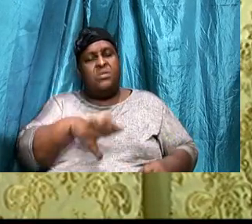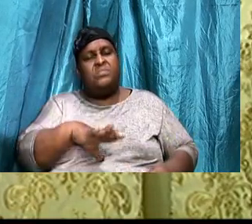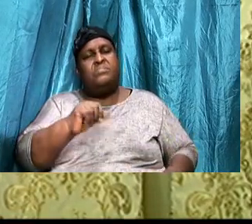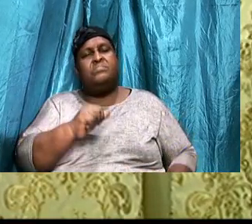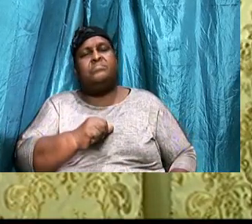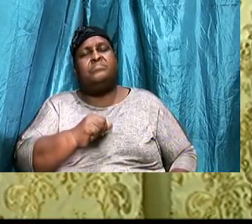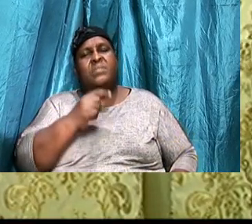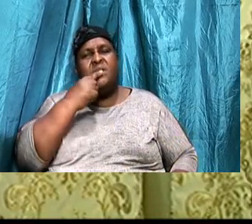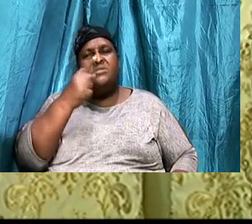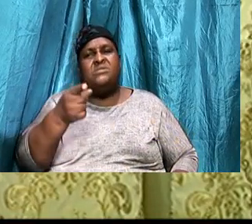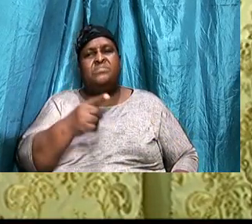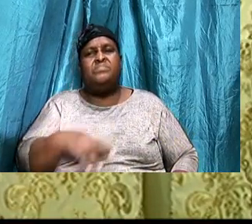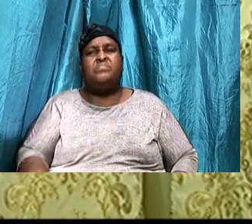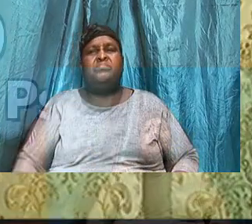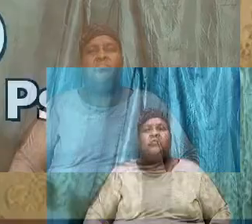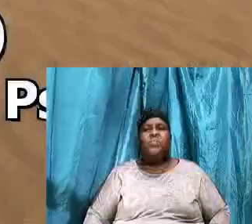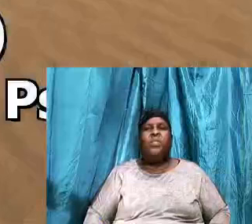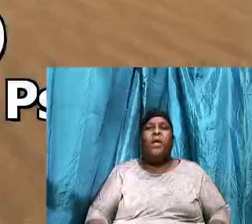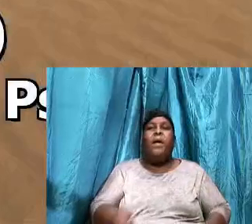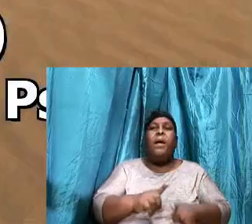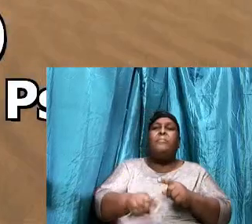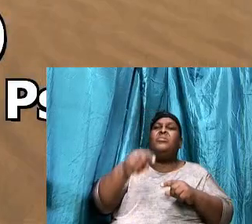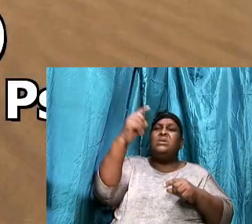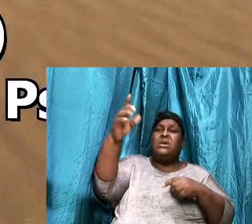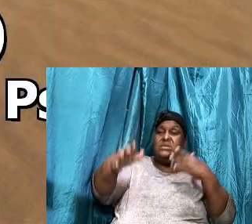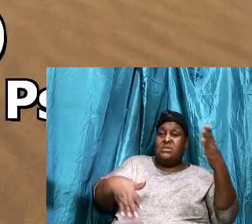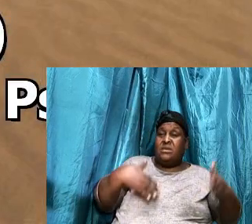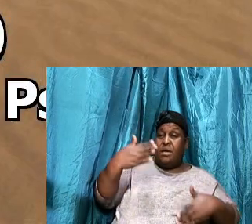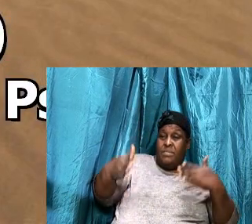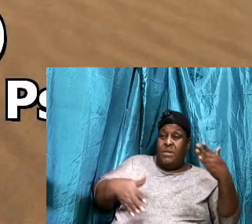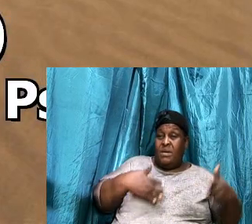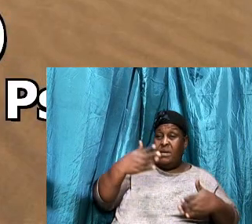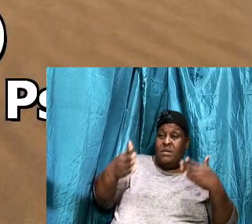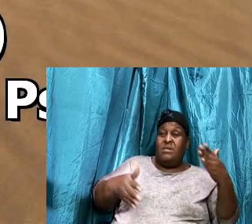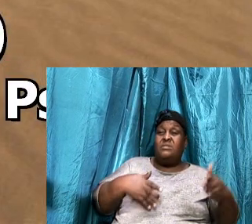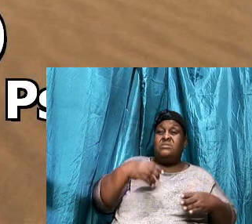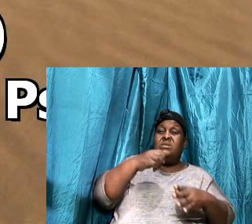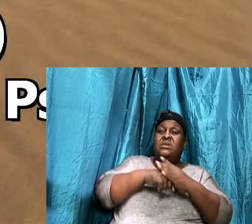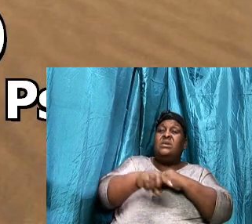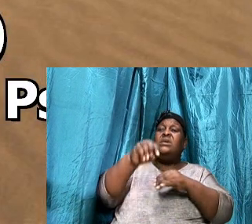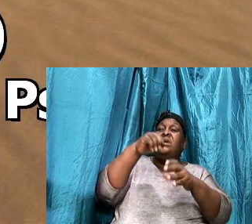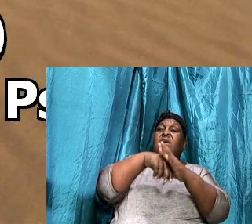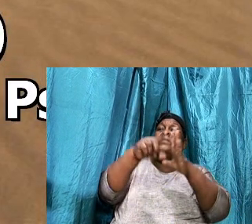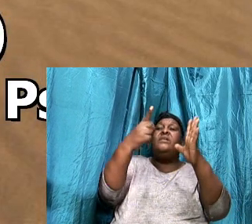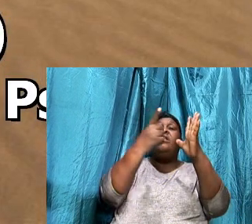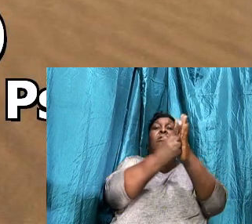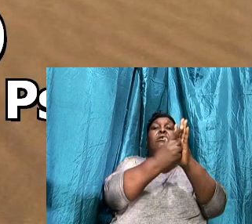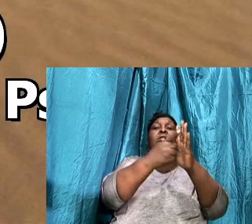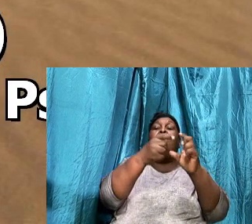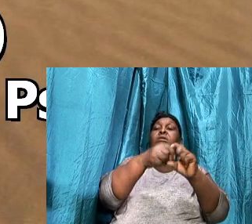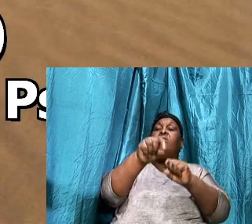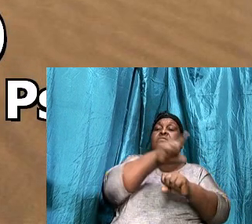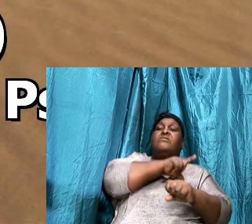And he says, But his delight, Is in the law, Of the Lord, And